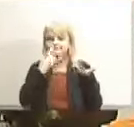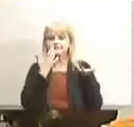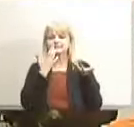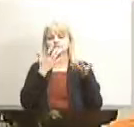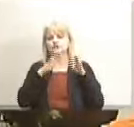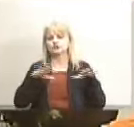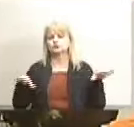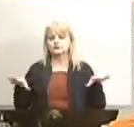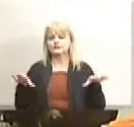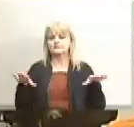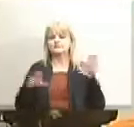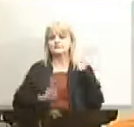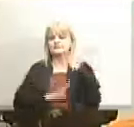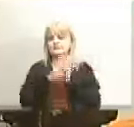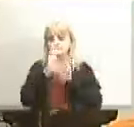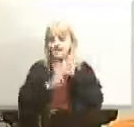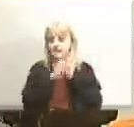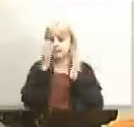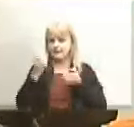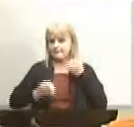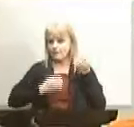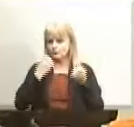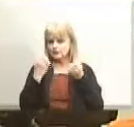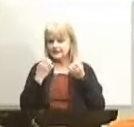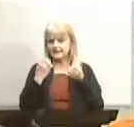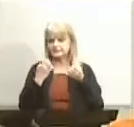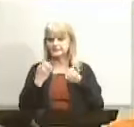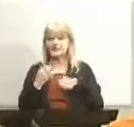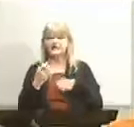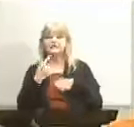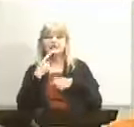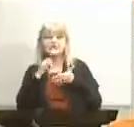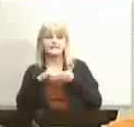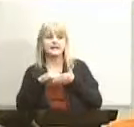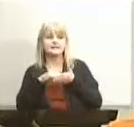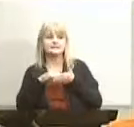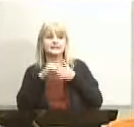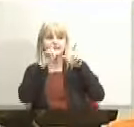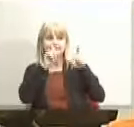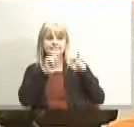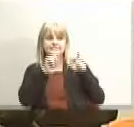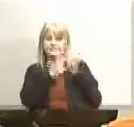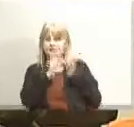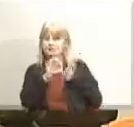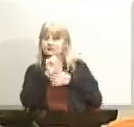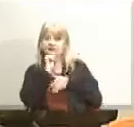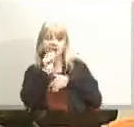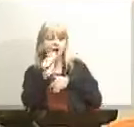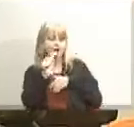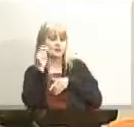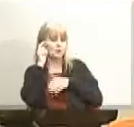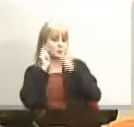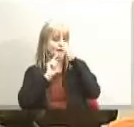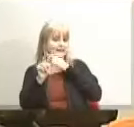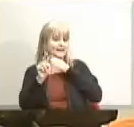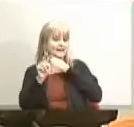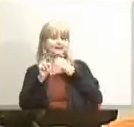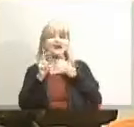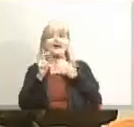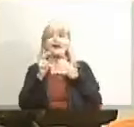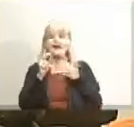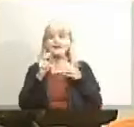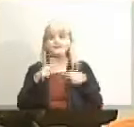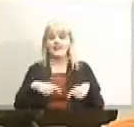presentation and she reinforced the fact that test scores are not predictors of lifetime outcomes and lifetime